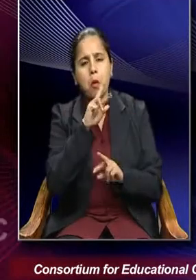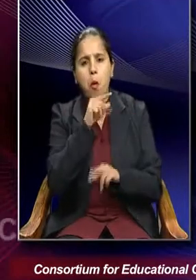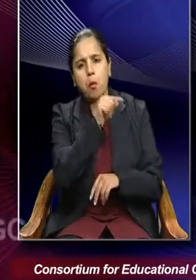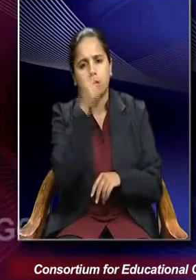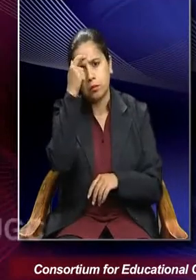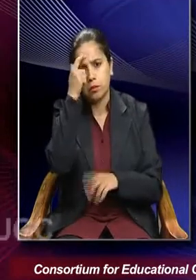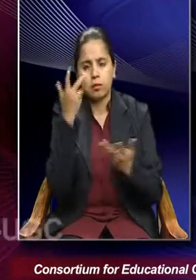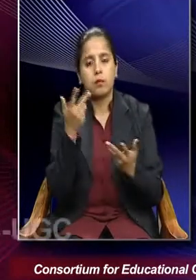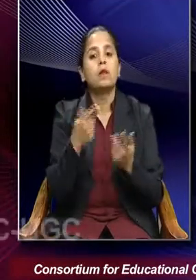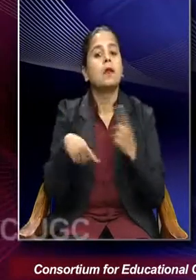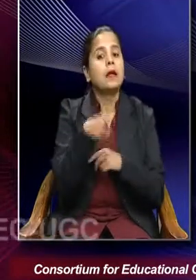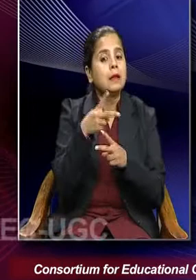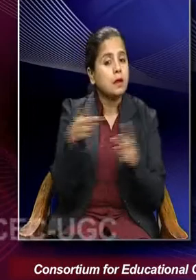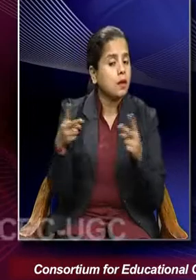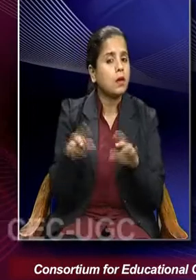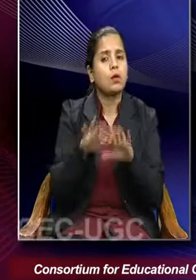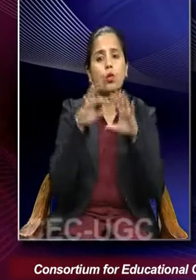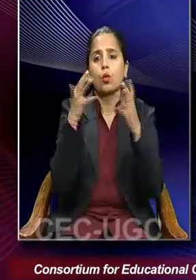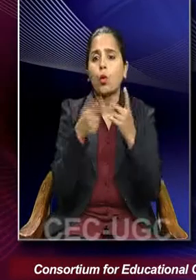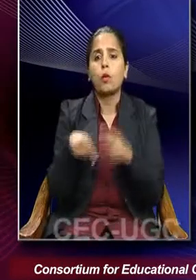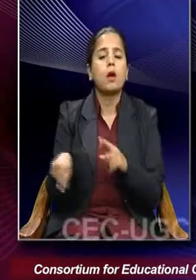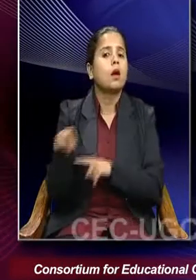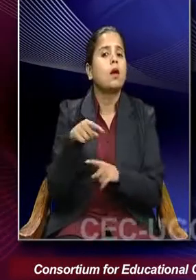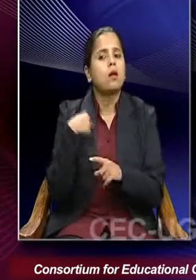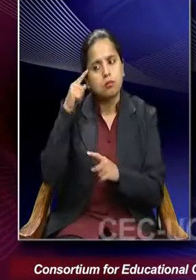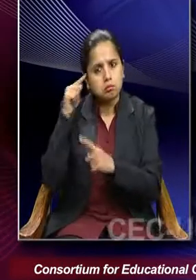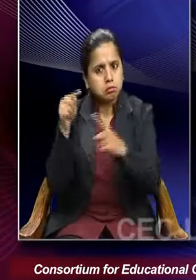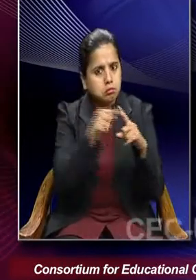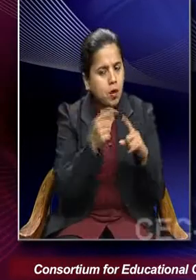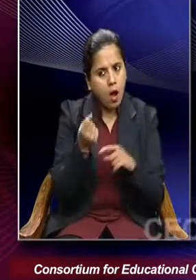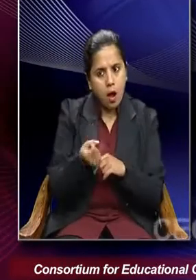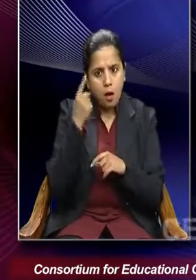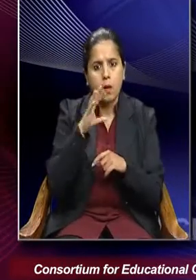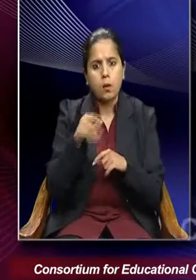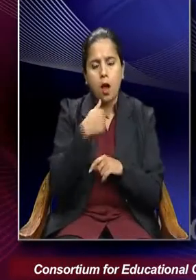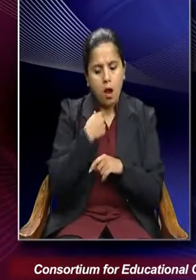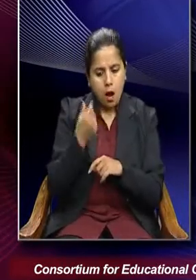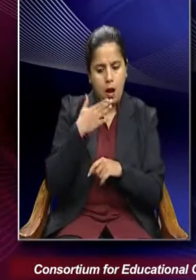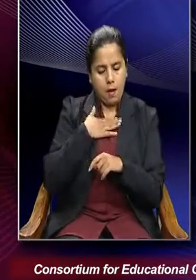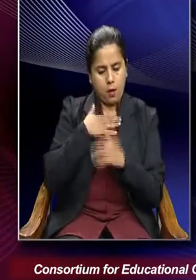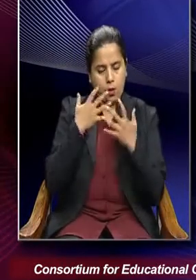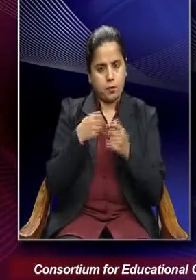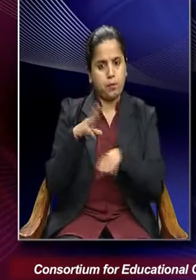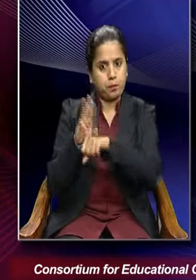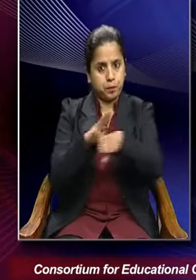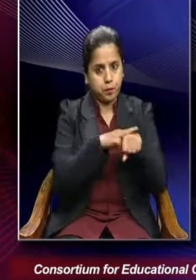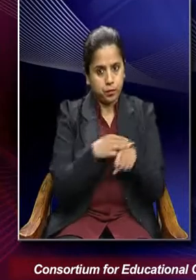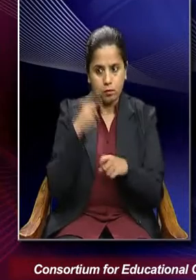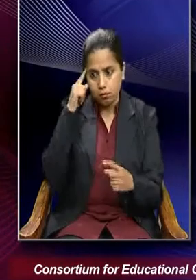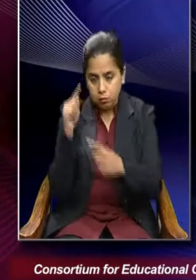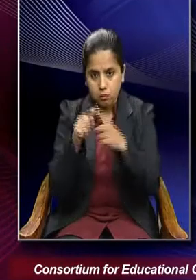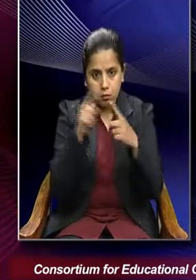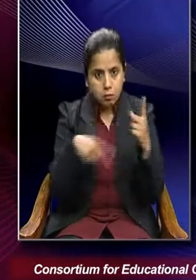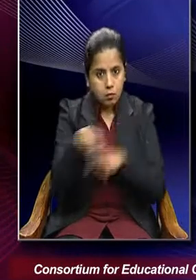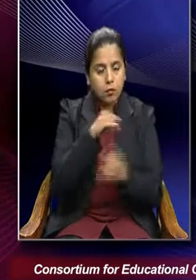goal of greater mutual understanding and possibility of consensus among members of society.